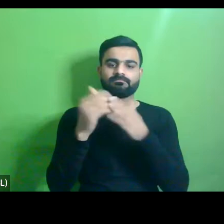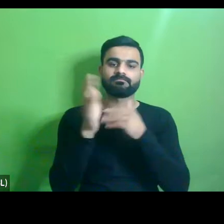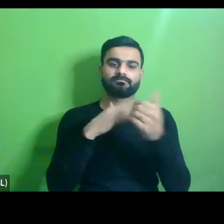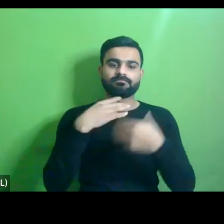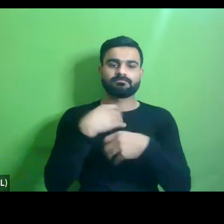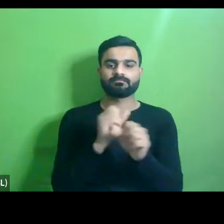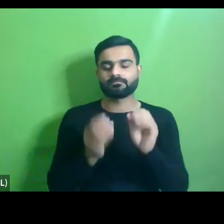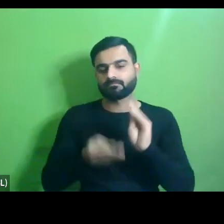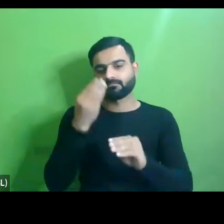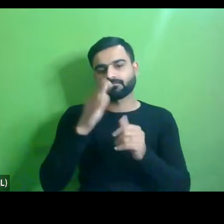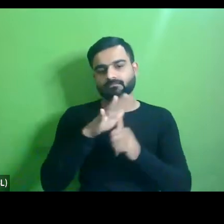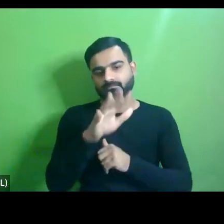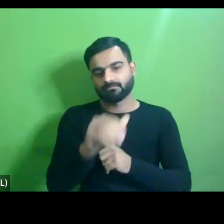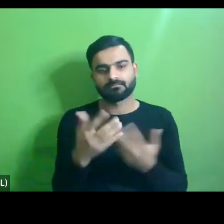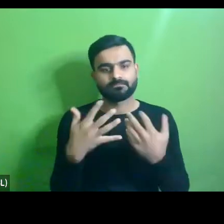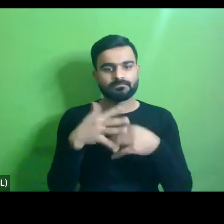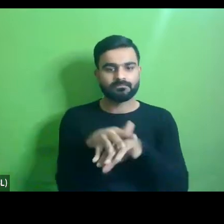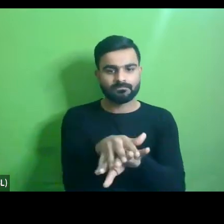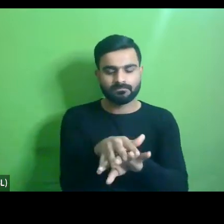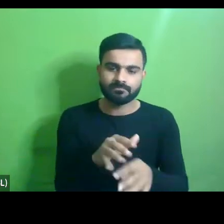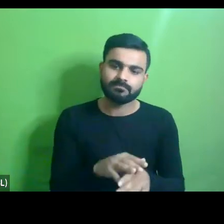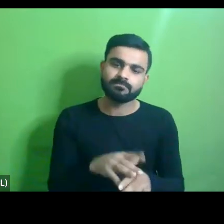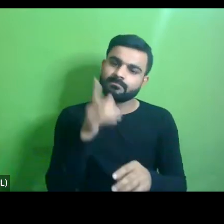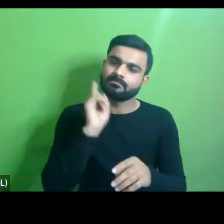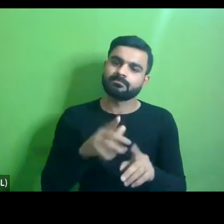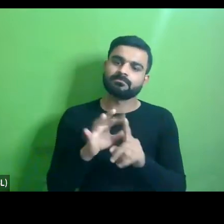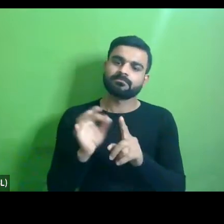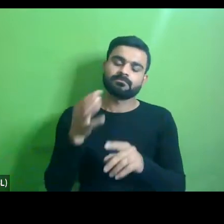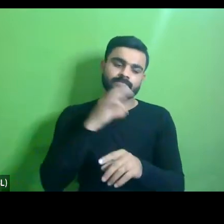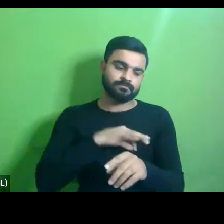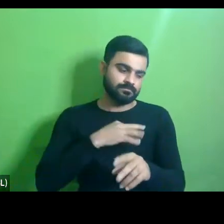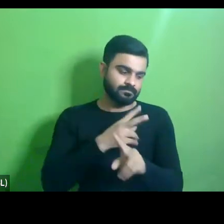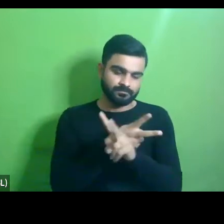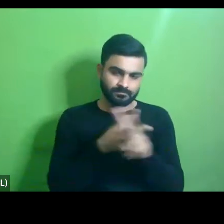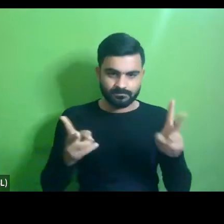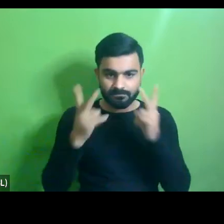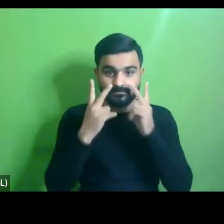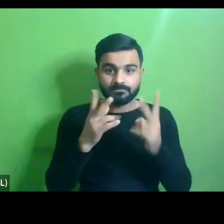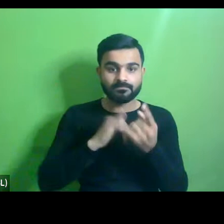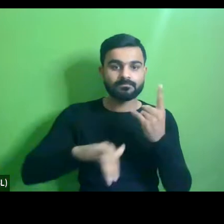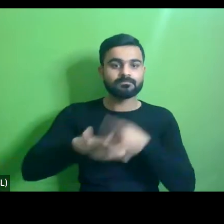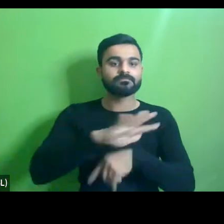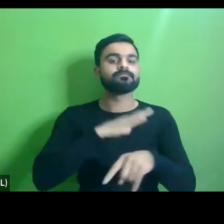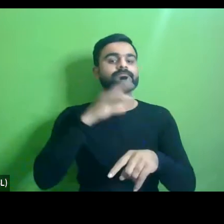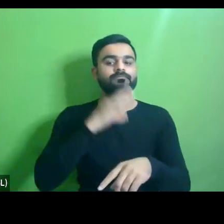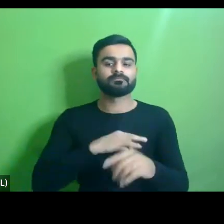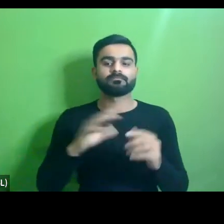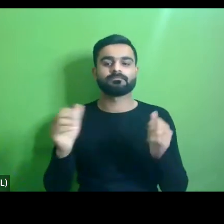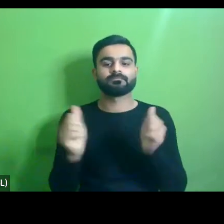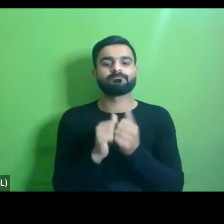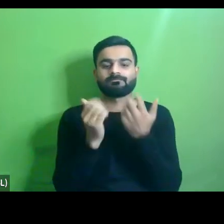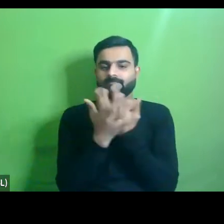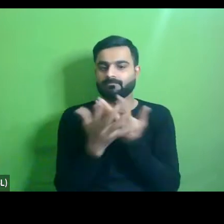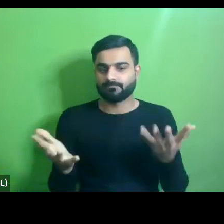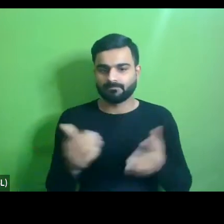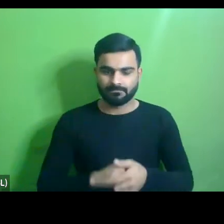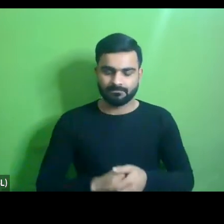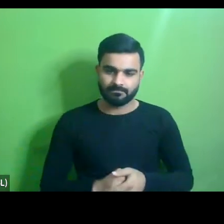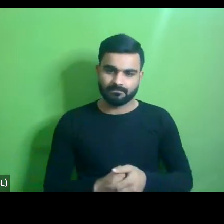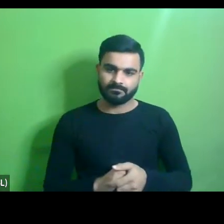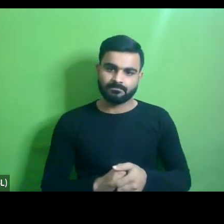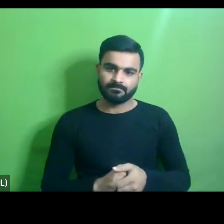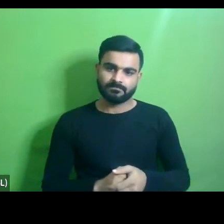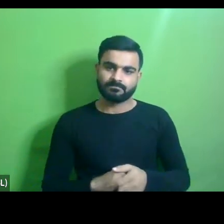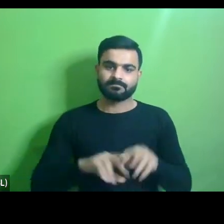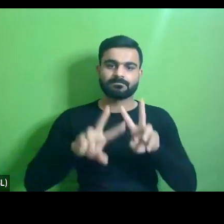accessible more inclusive uh does have its benefits so you also have to look at the social benefits that come along with such products uh we